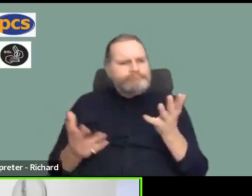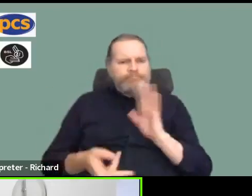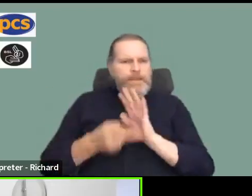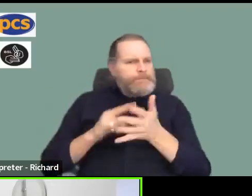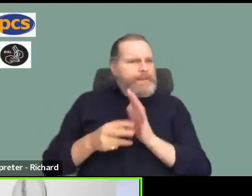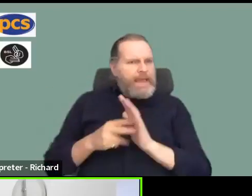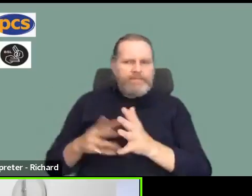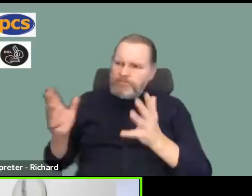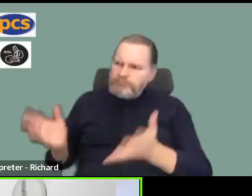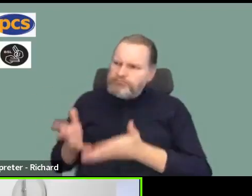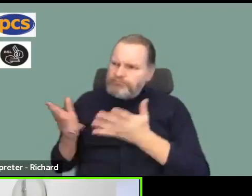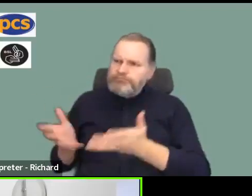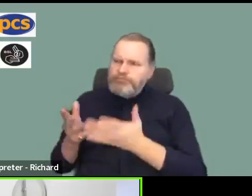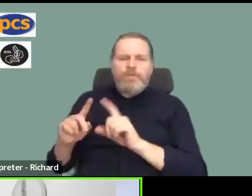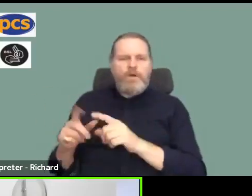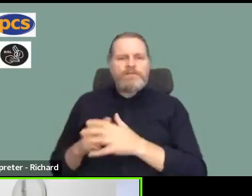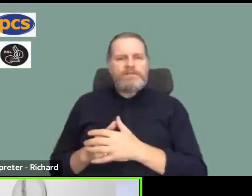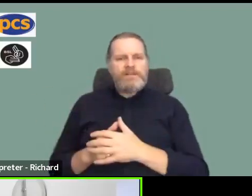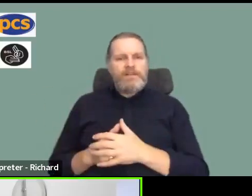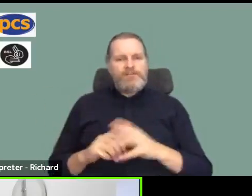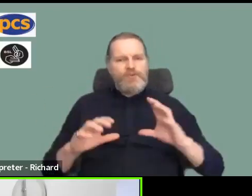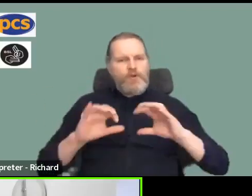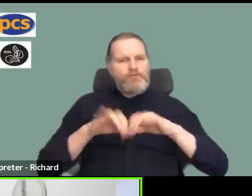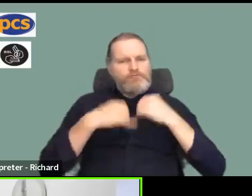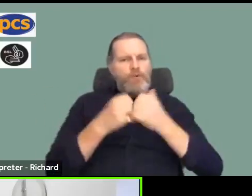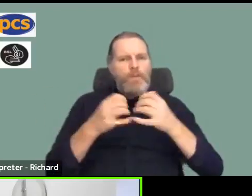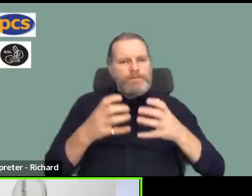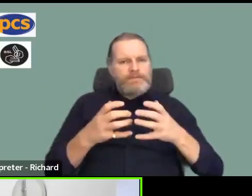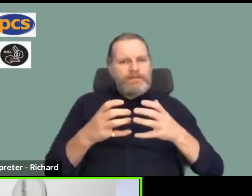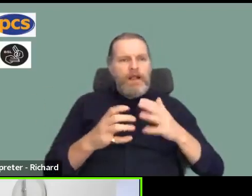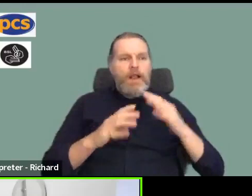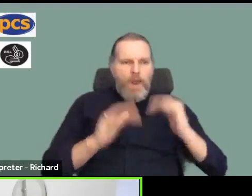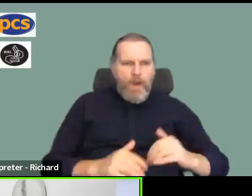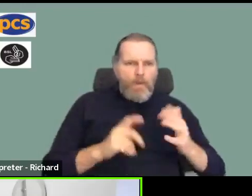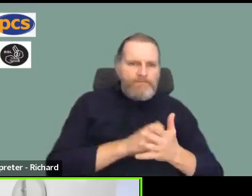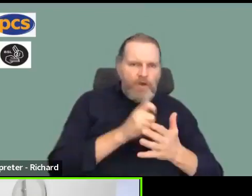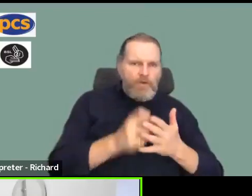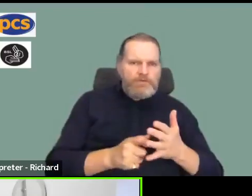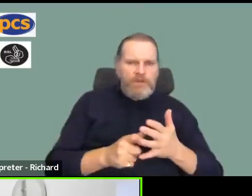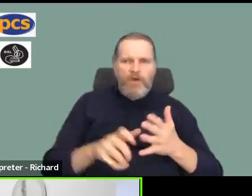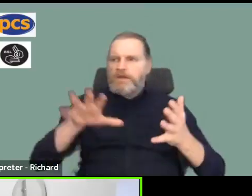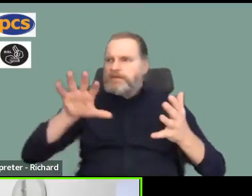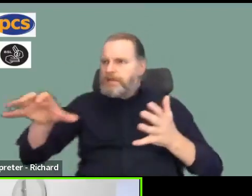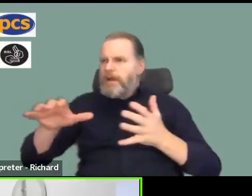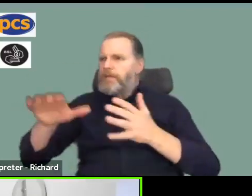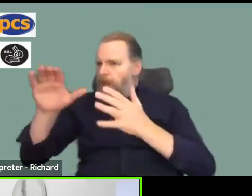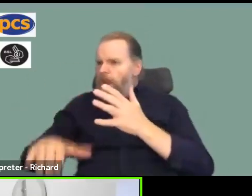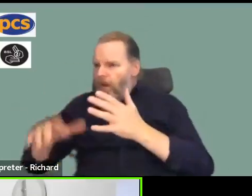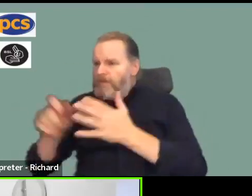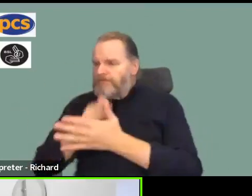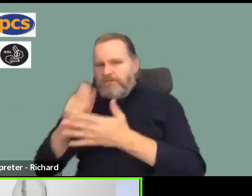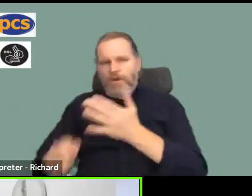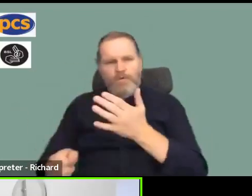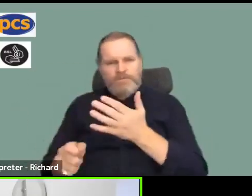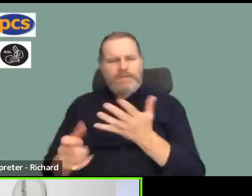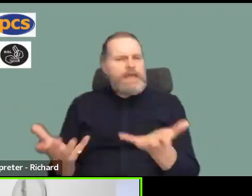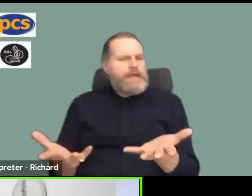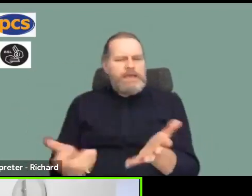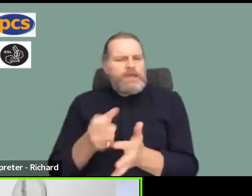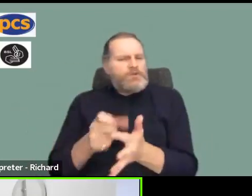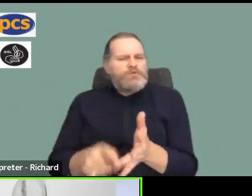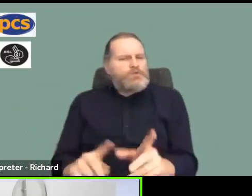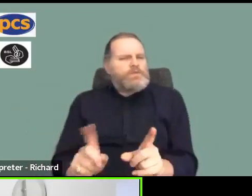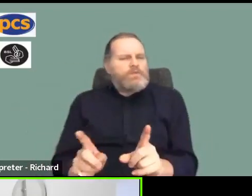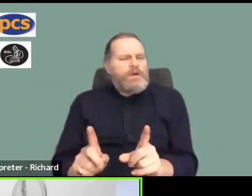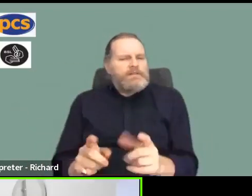that will differ by group or department and it will differ depending where it is you work. But the more of us that work together on this, the better chance we've